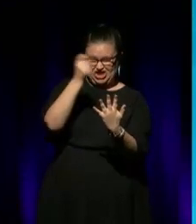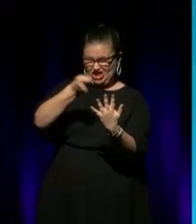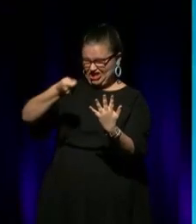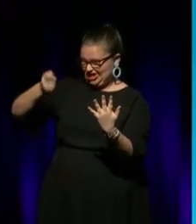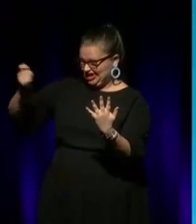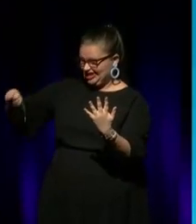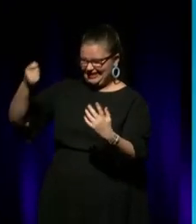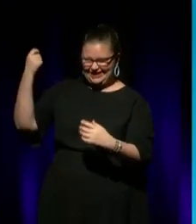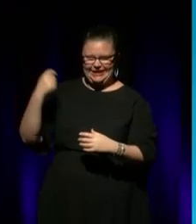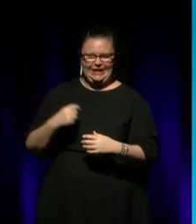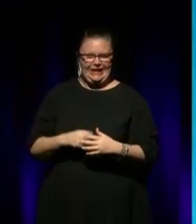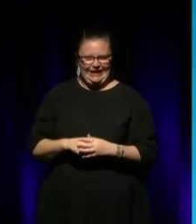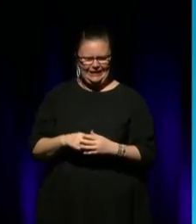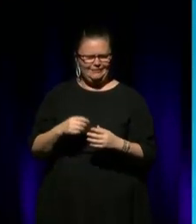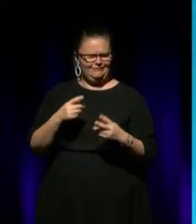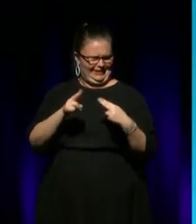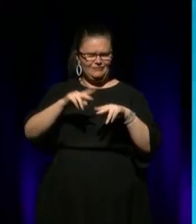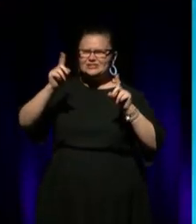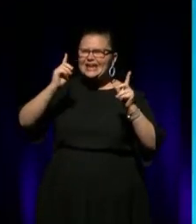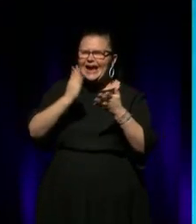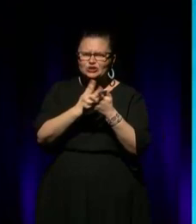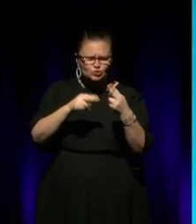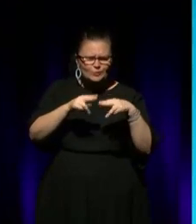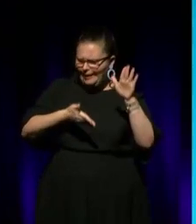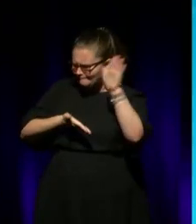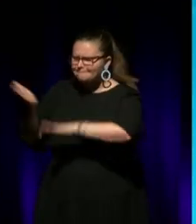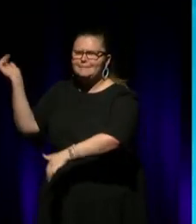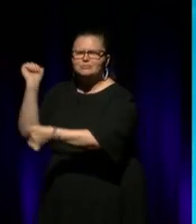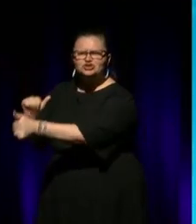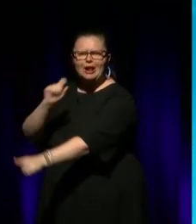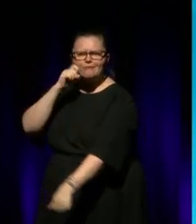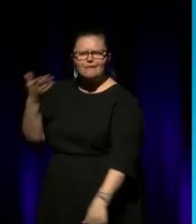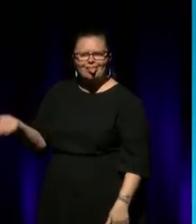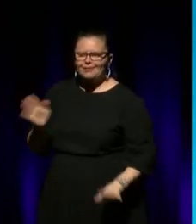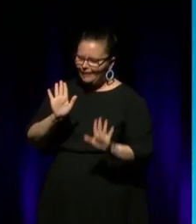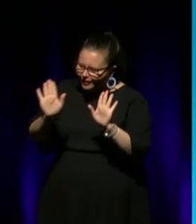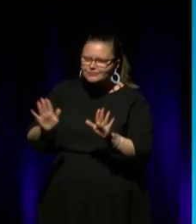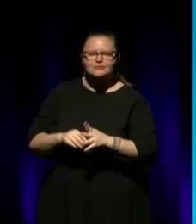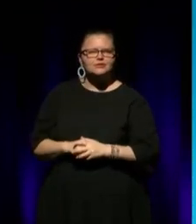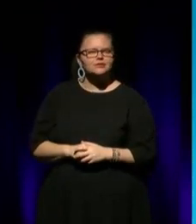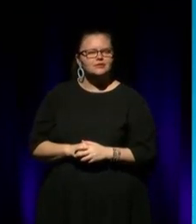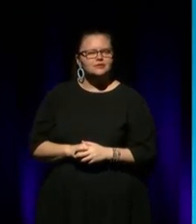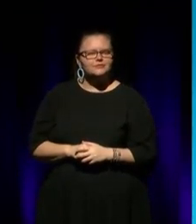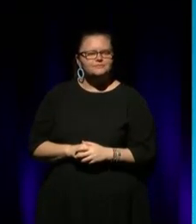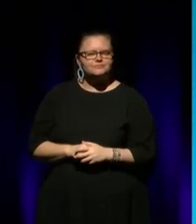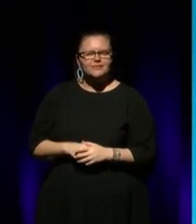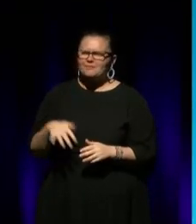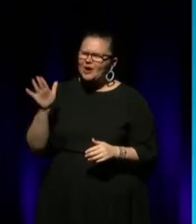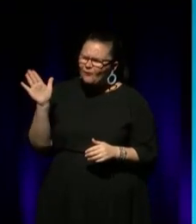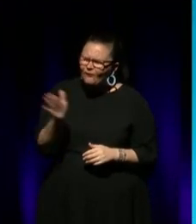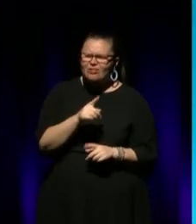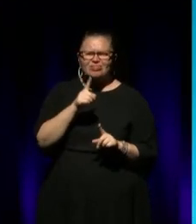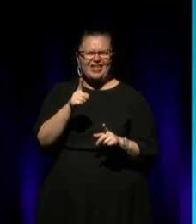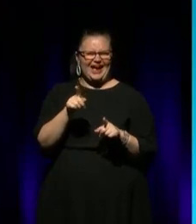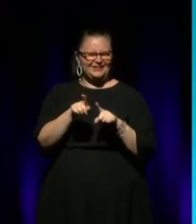flogged in those days. Mum and Dad would be in jail today if they did that. But... But, you know, like, all of that, all that